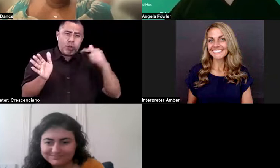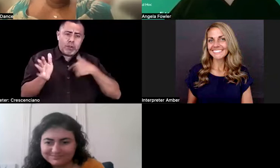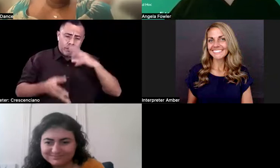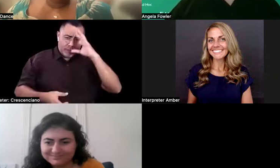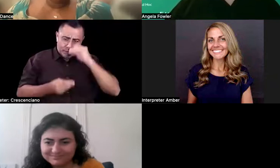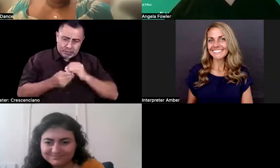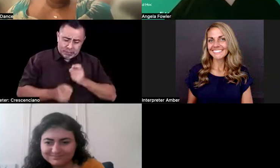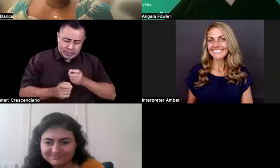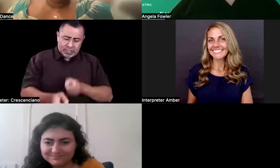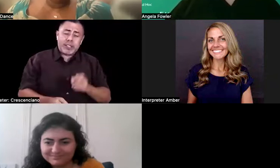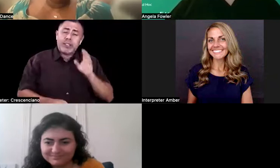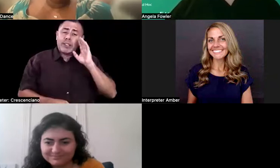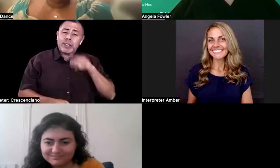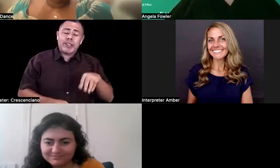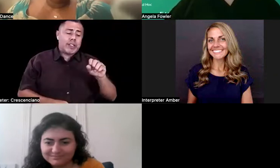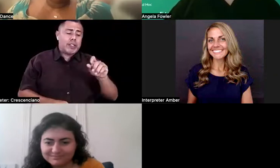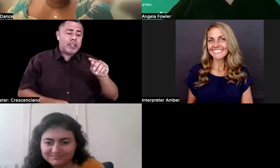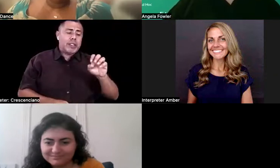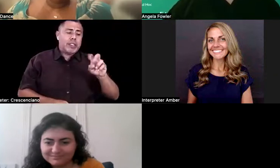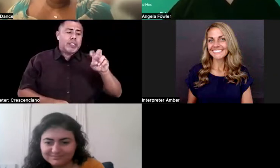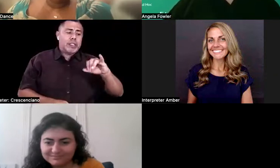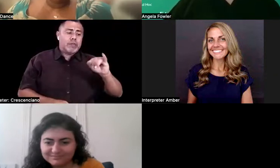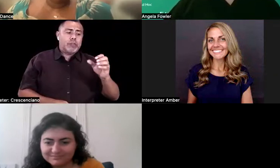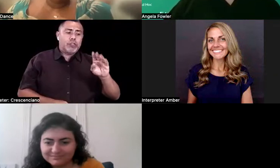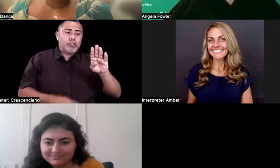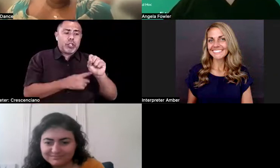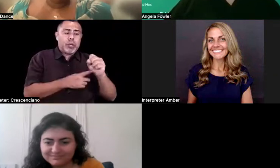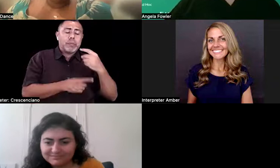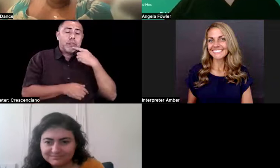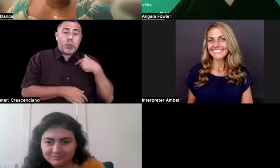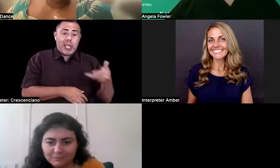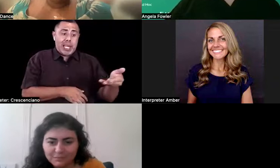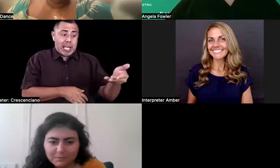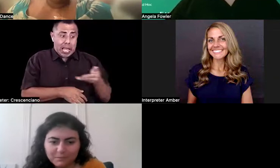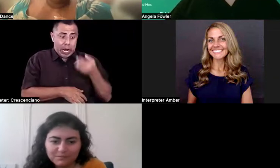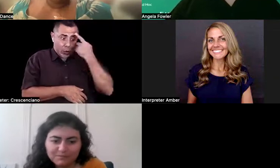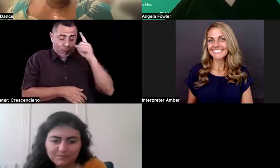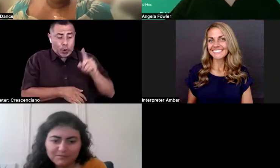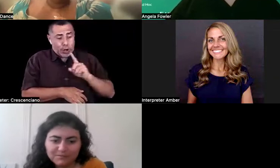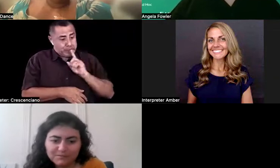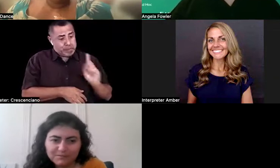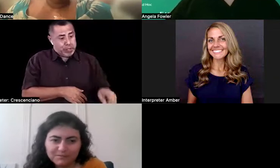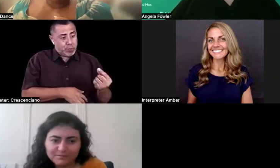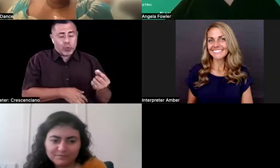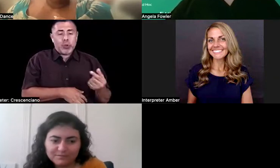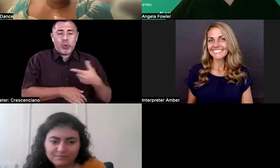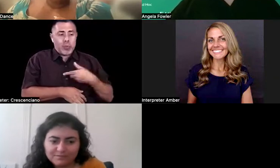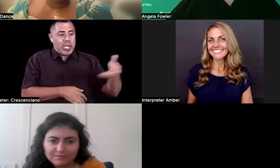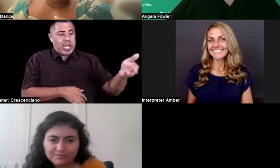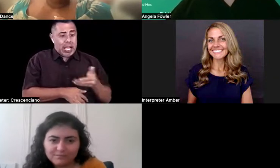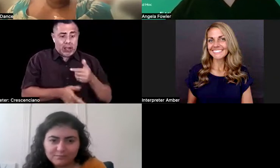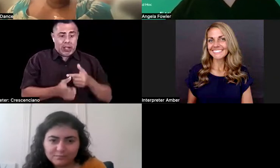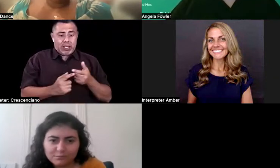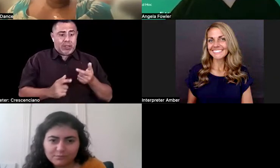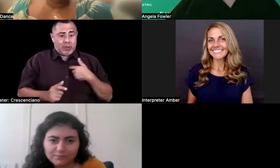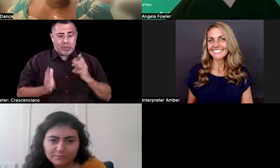we, you know, we hire people, not to tell them what to do, but because we, we hire smart people and we get out, get out of the way. And that's what we need employers to do.